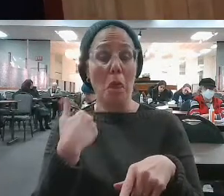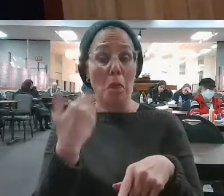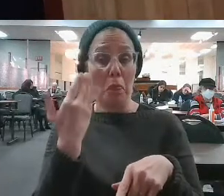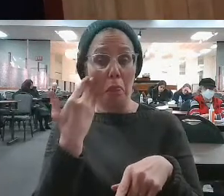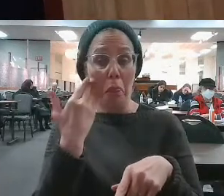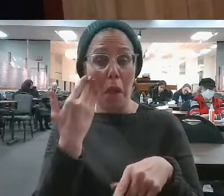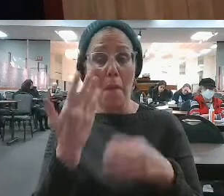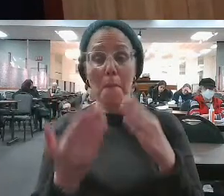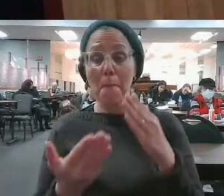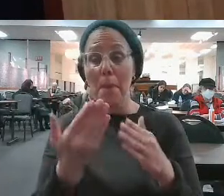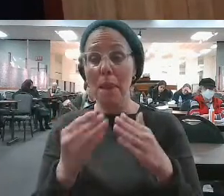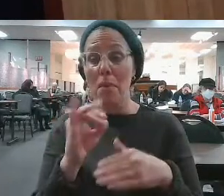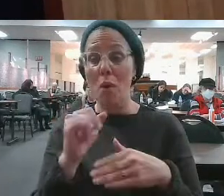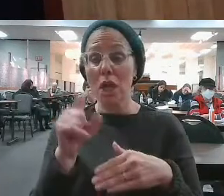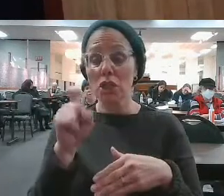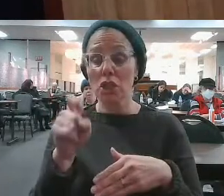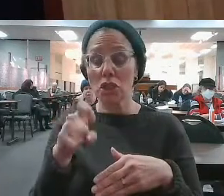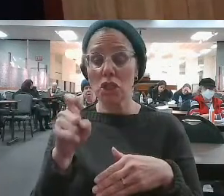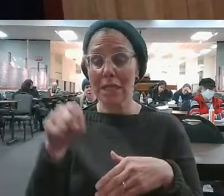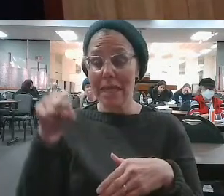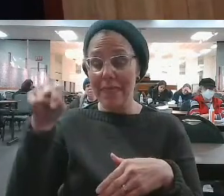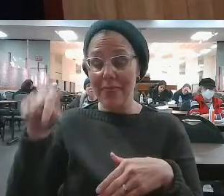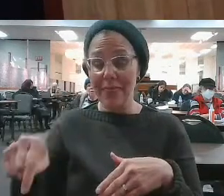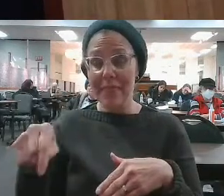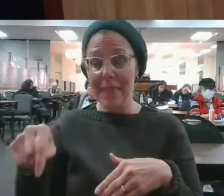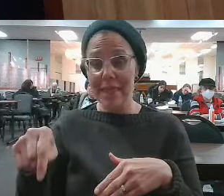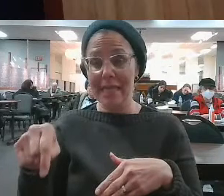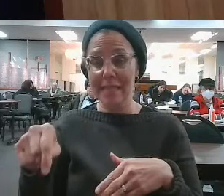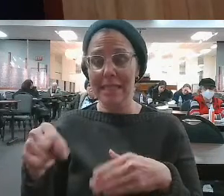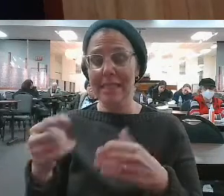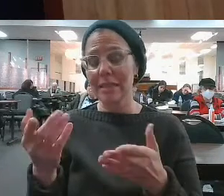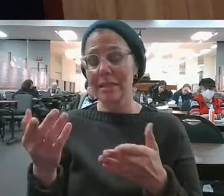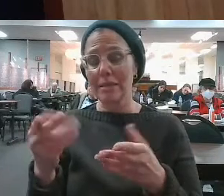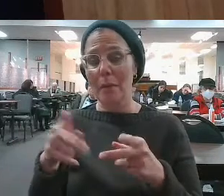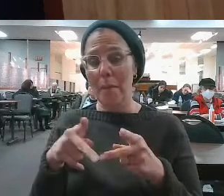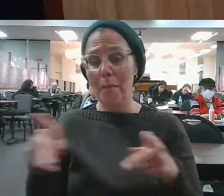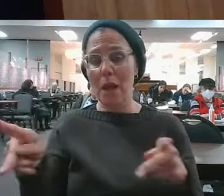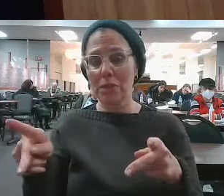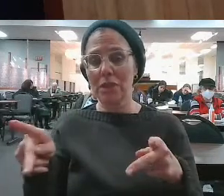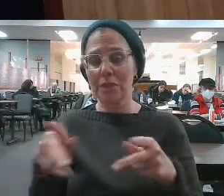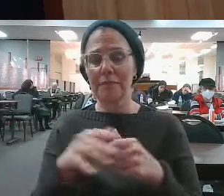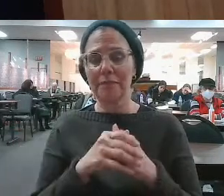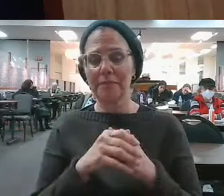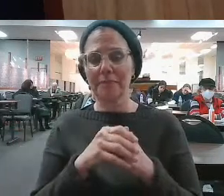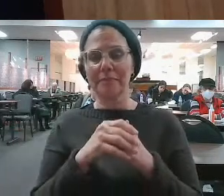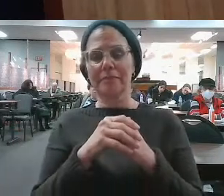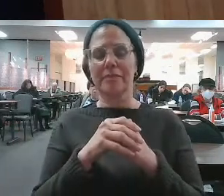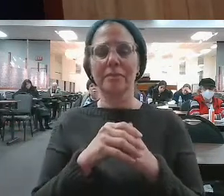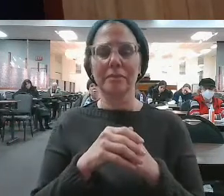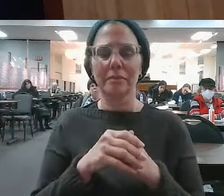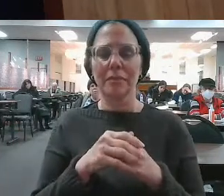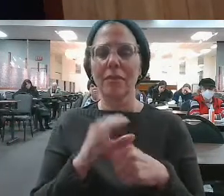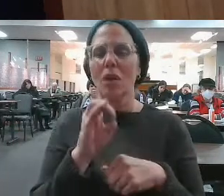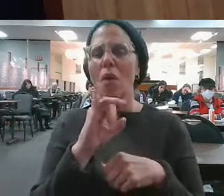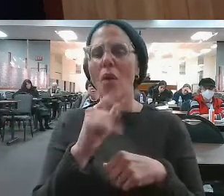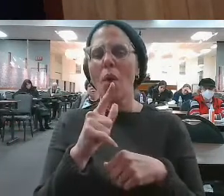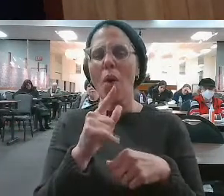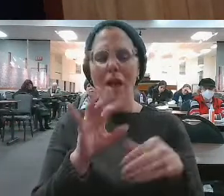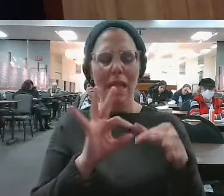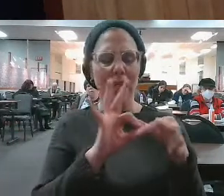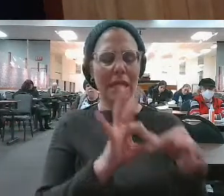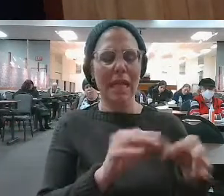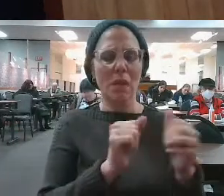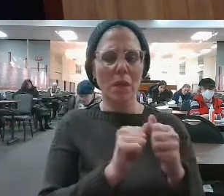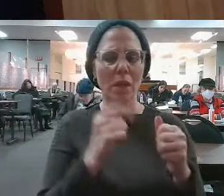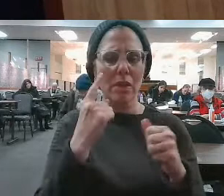we would classify it as what? How would you classify oil? A material. It's a material, right? Again, it's the same thing as gold, silver, copper,